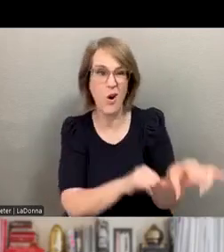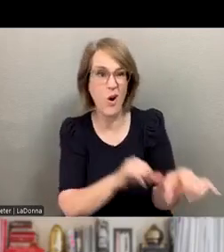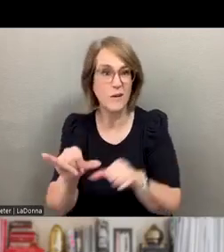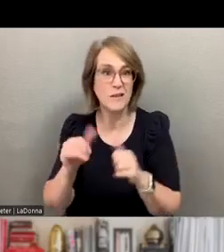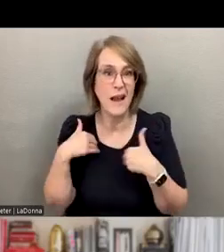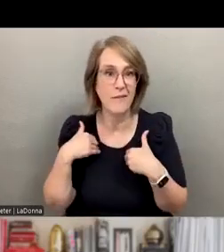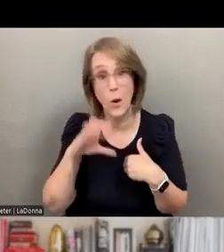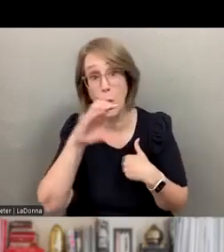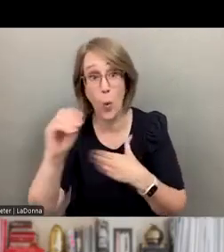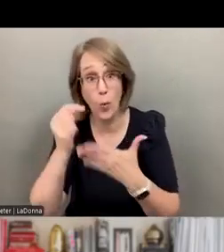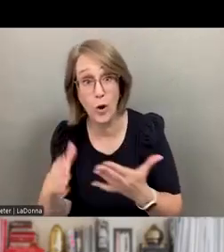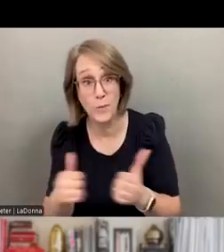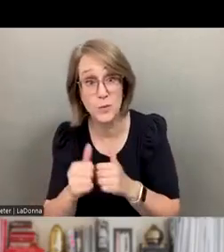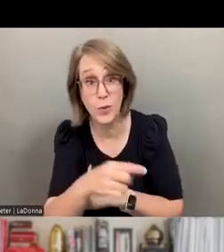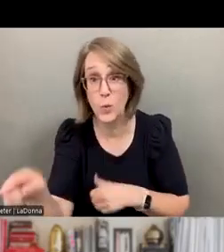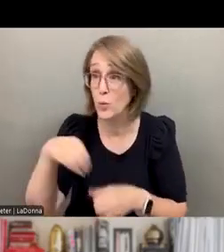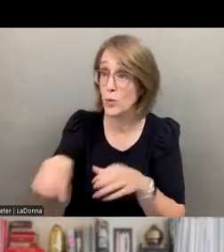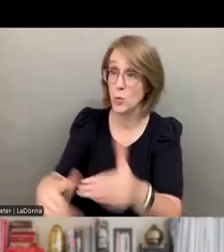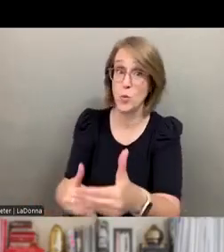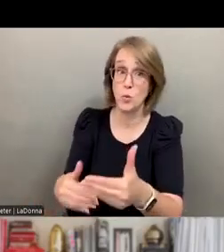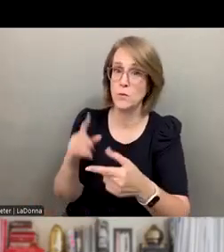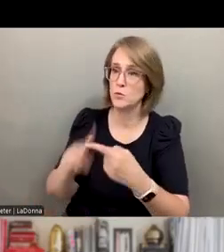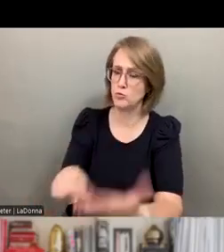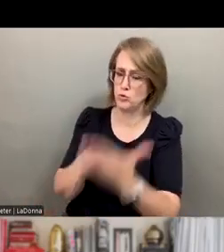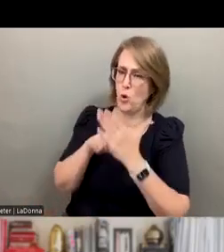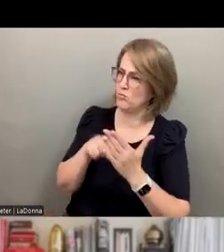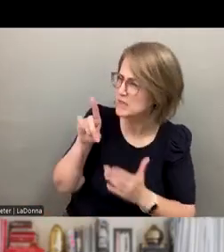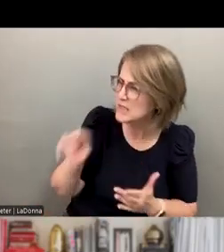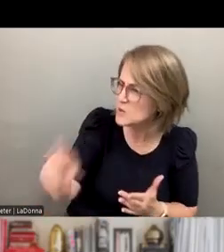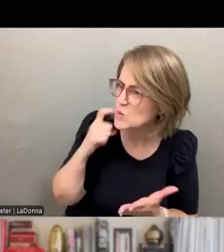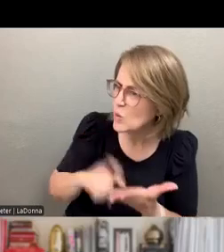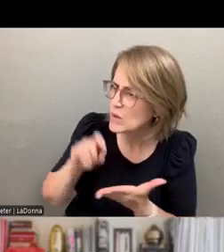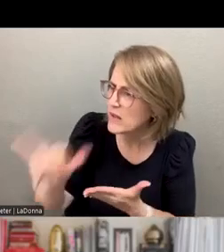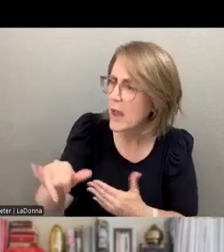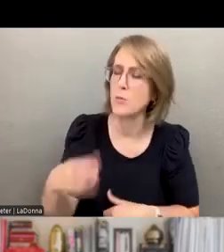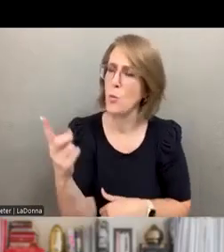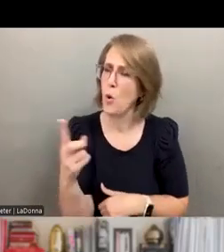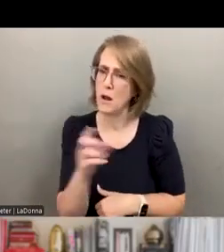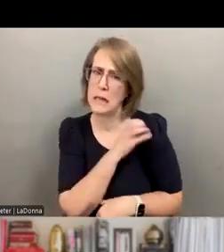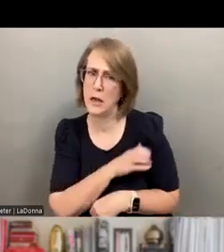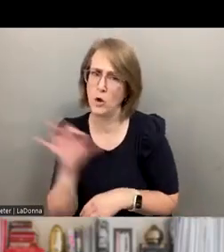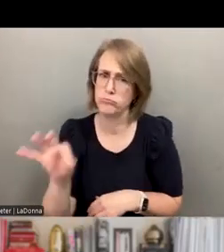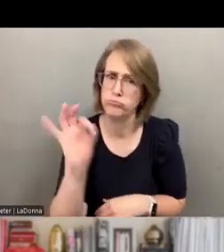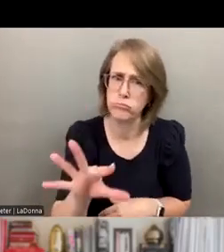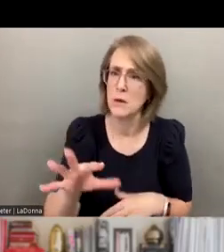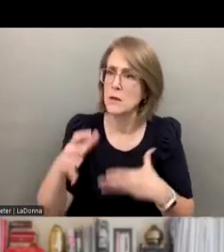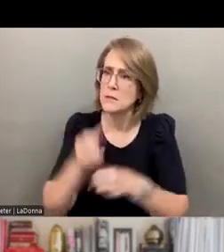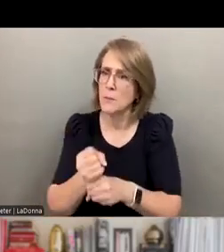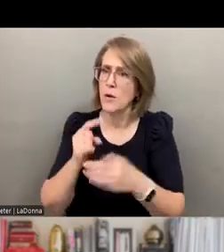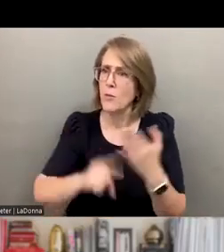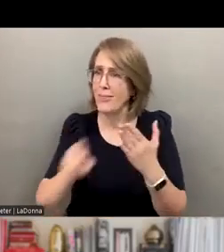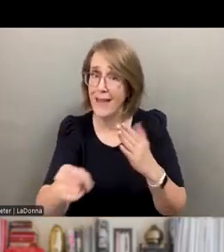-therapist in the room with you to point out things. Did you notice this? Here's a clinical insight. This is a summary of what the clinician